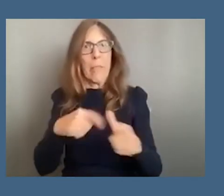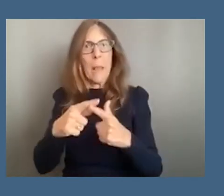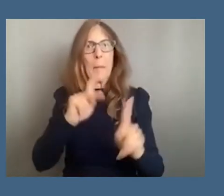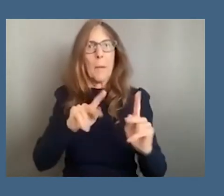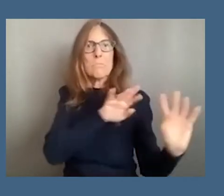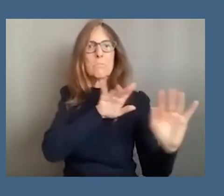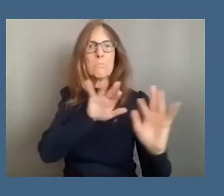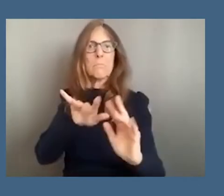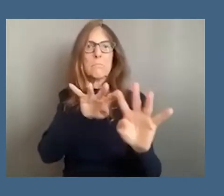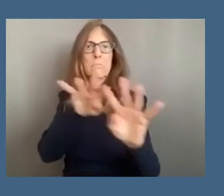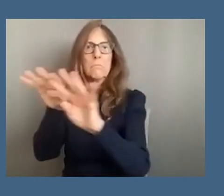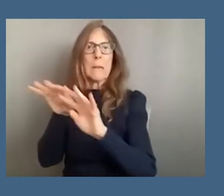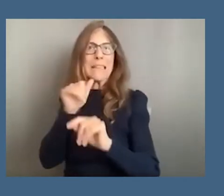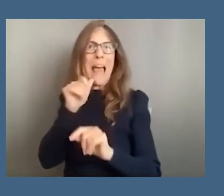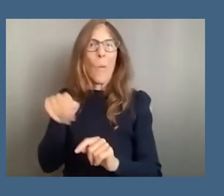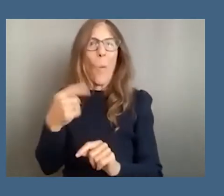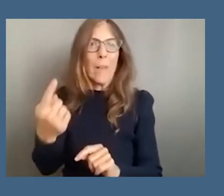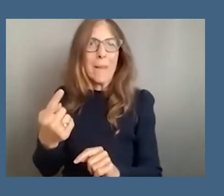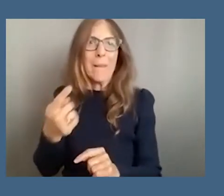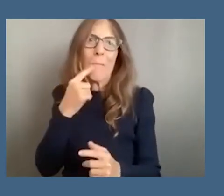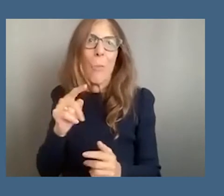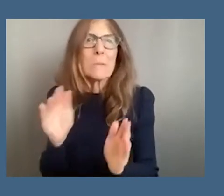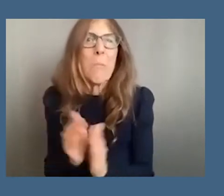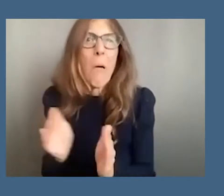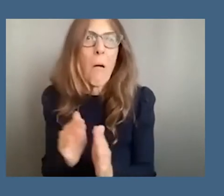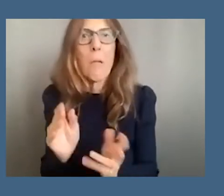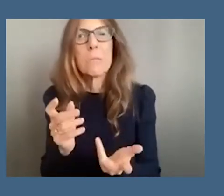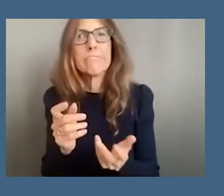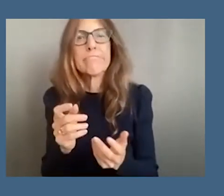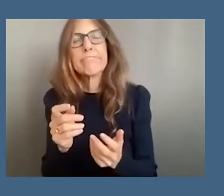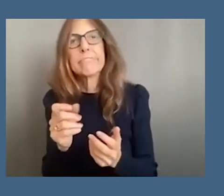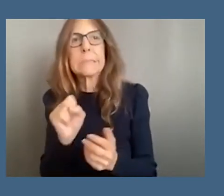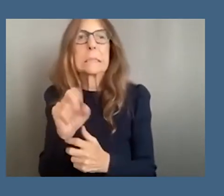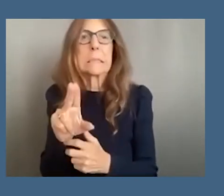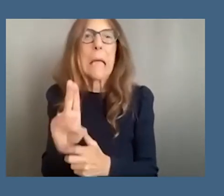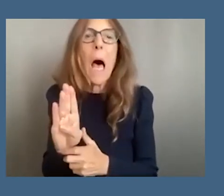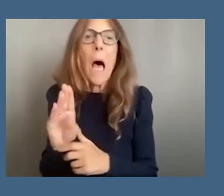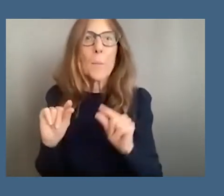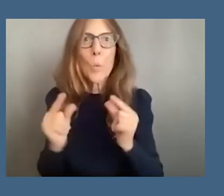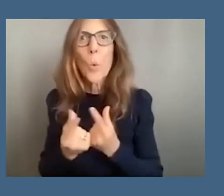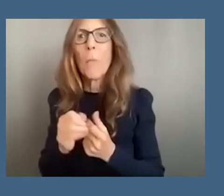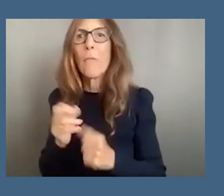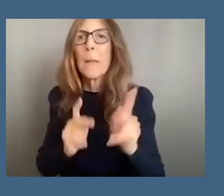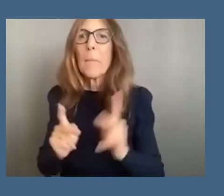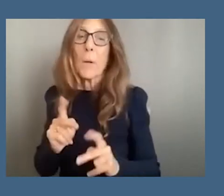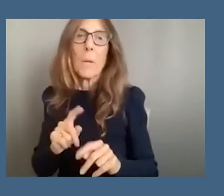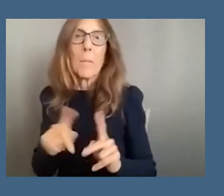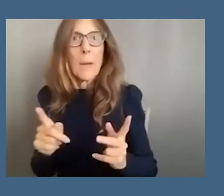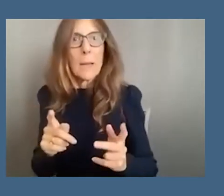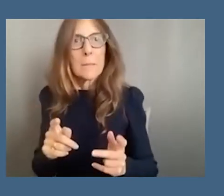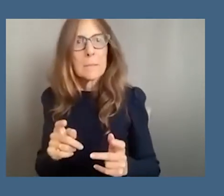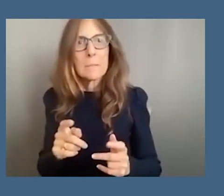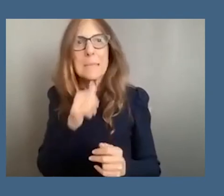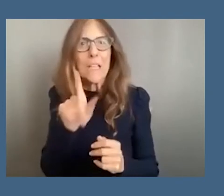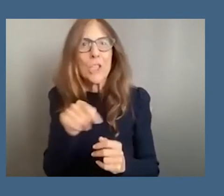art isn't just available to say a small sub you know subgroup of people or one national group of